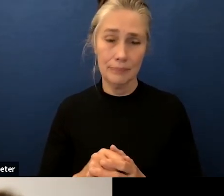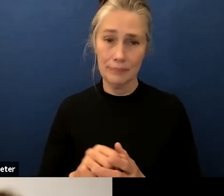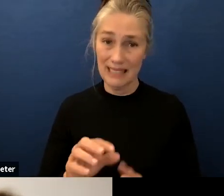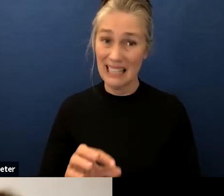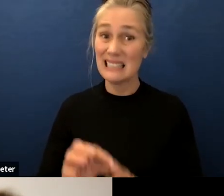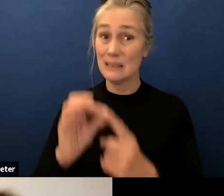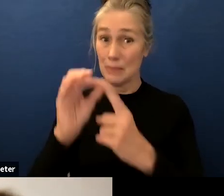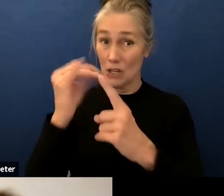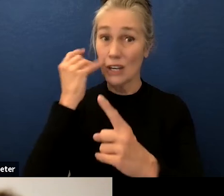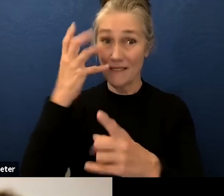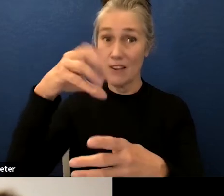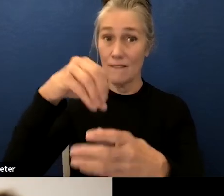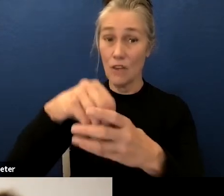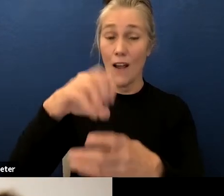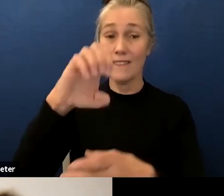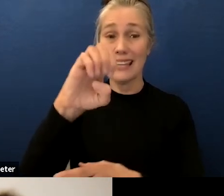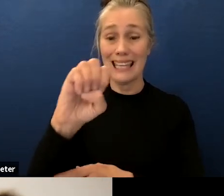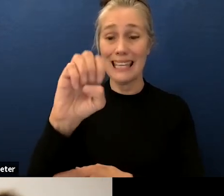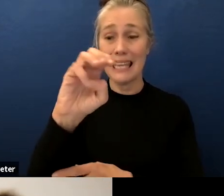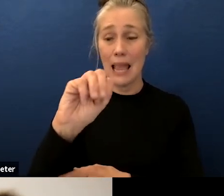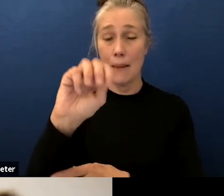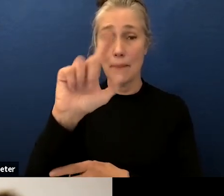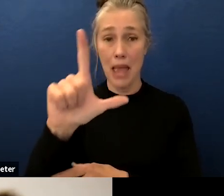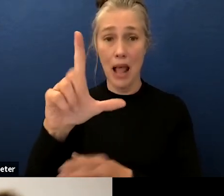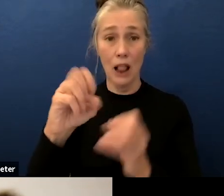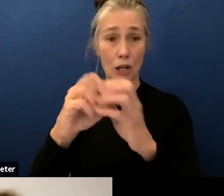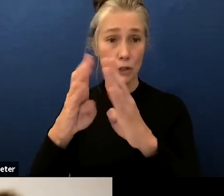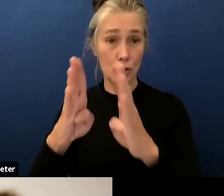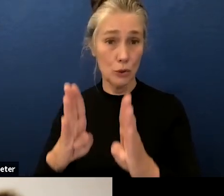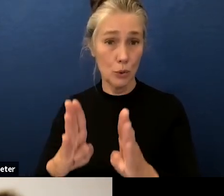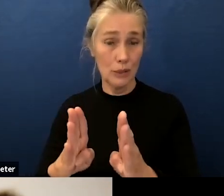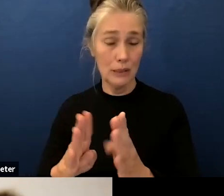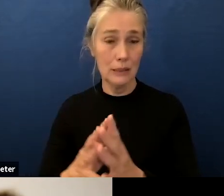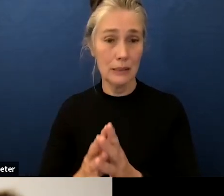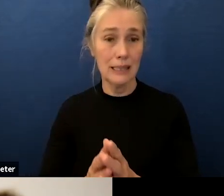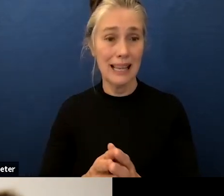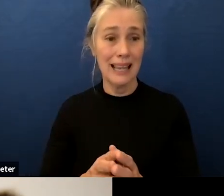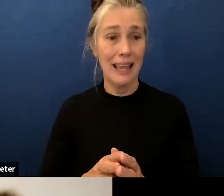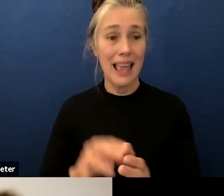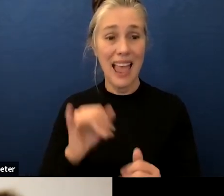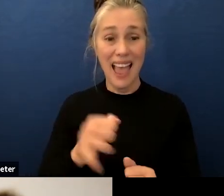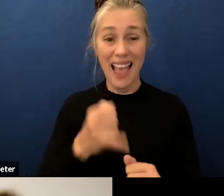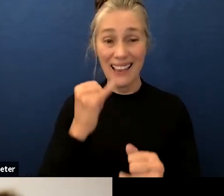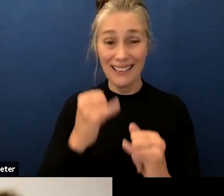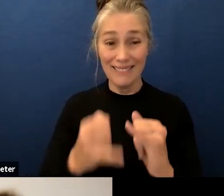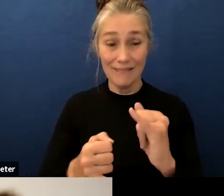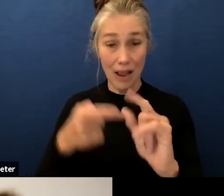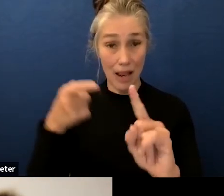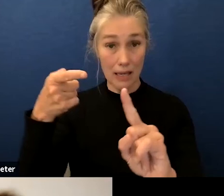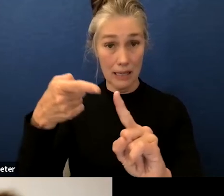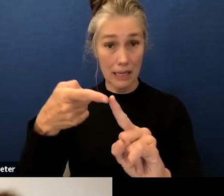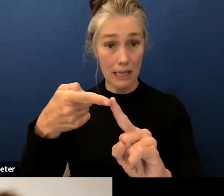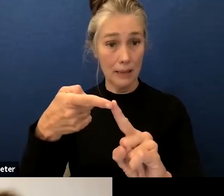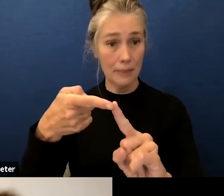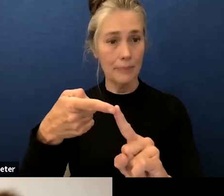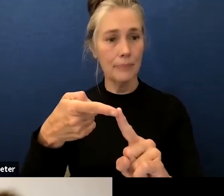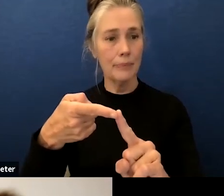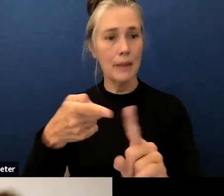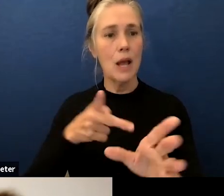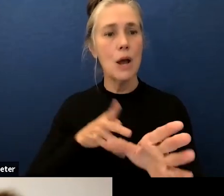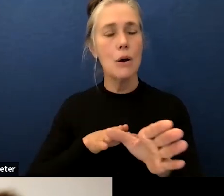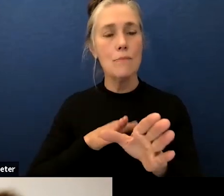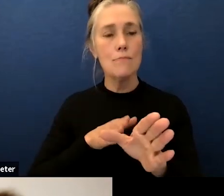and then finally and this is a really um it says here professional